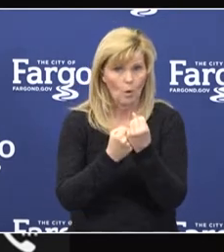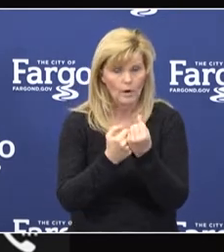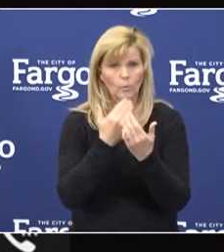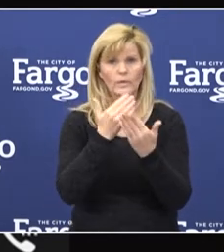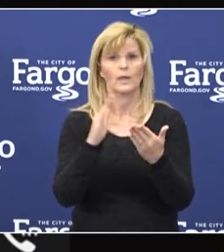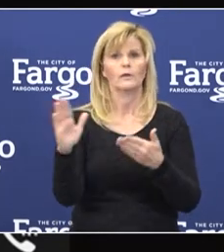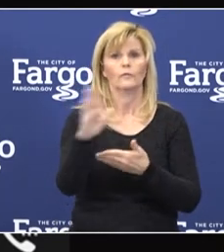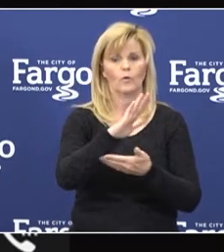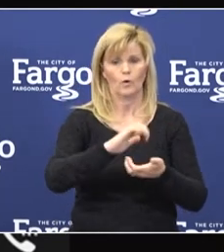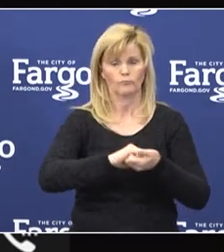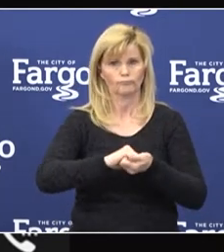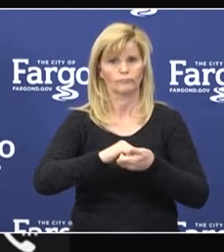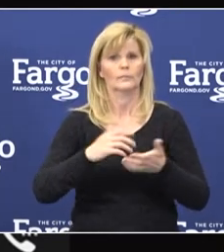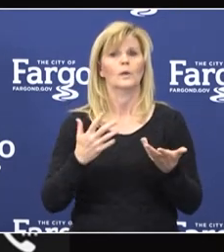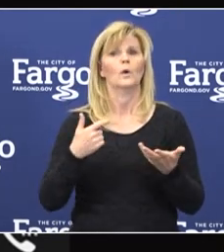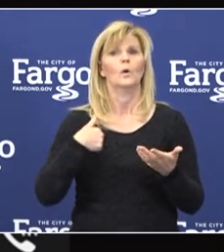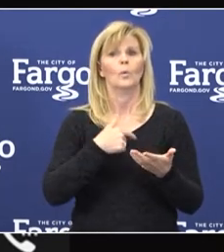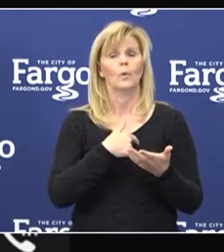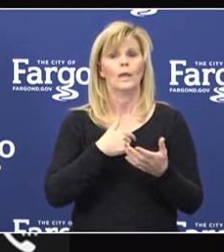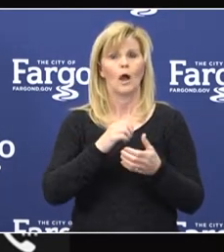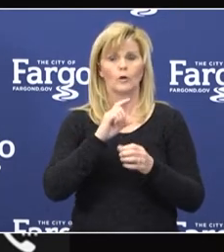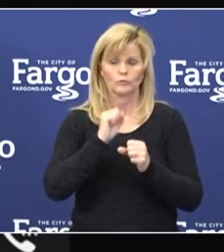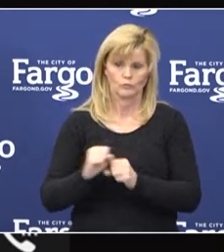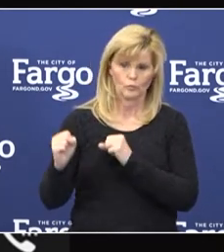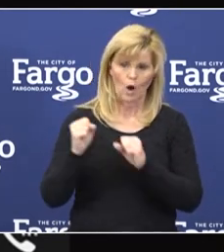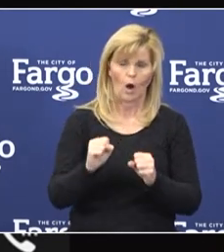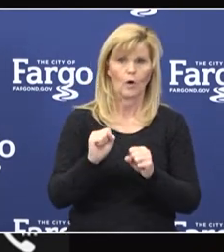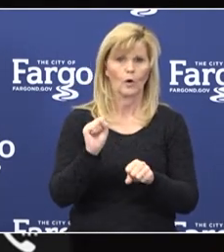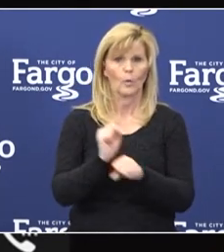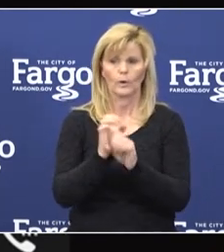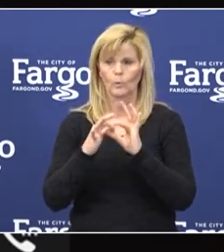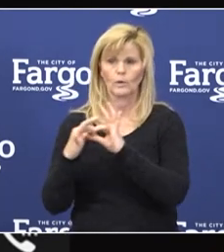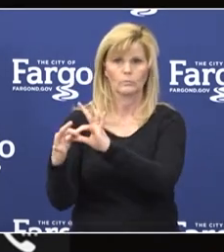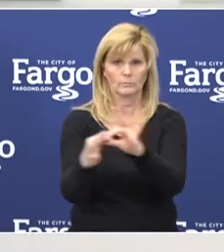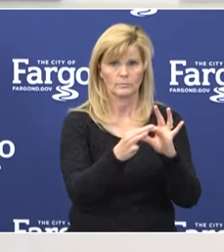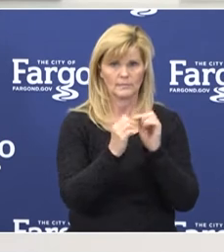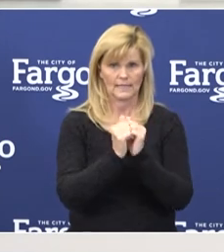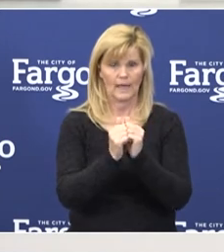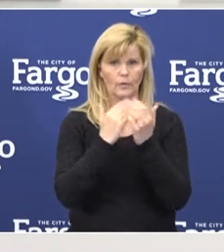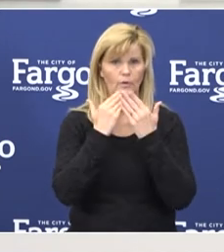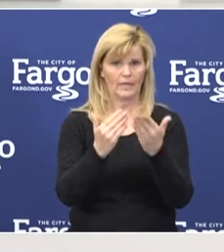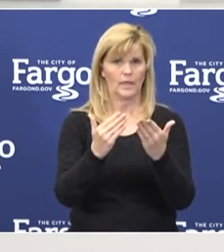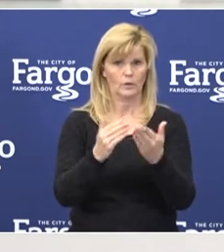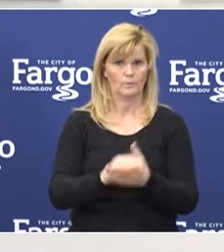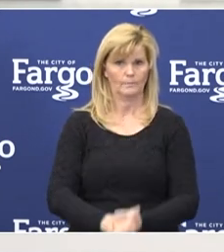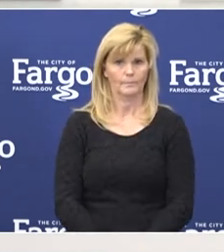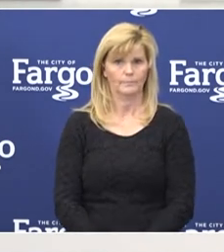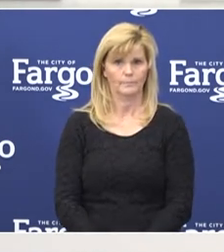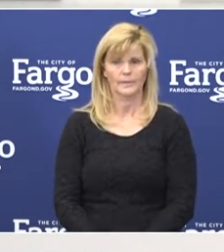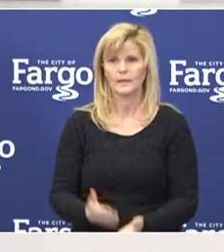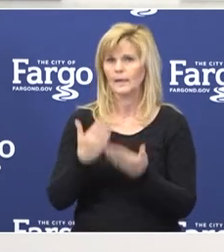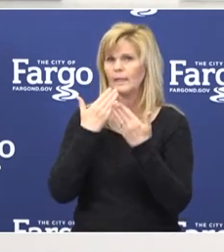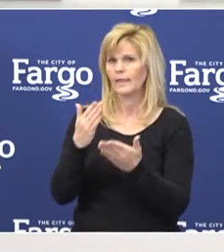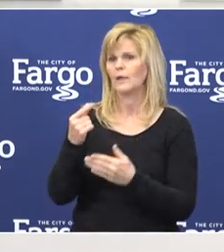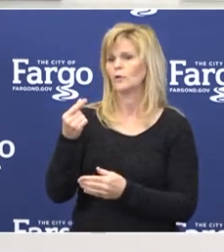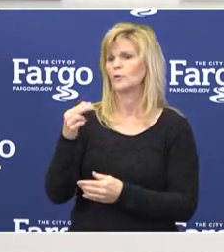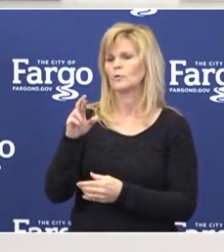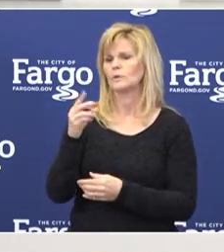are truly stronger and healthier working together. Thank you very much. Thank you Dr. Griffin and Dr. Vetter.